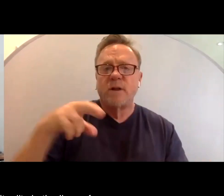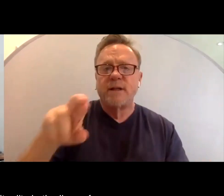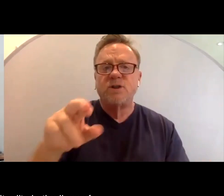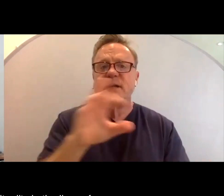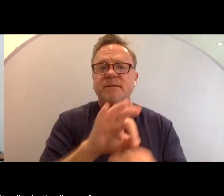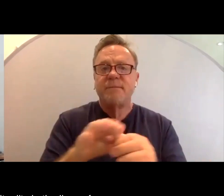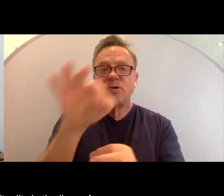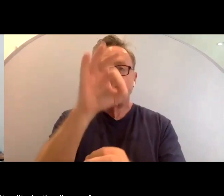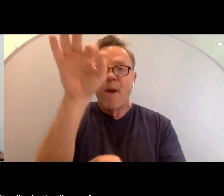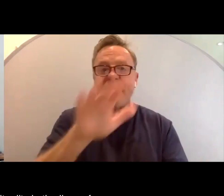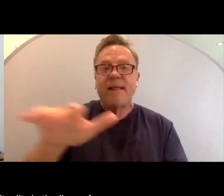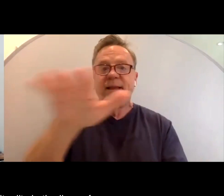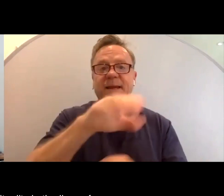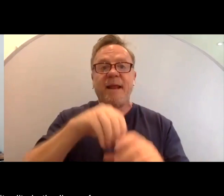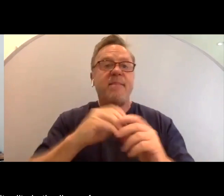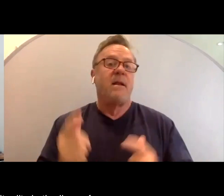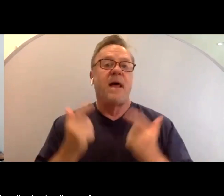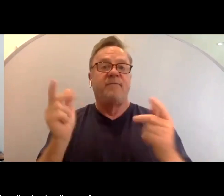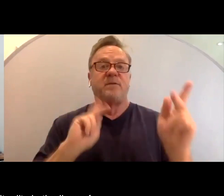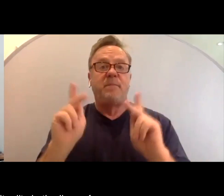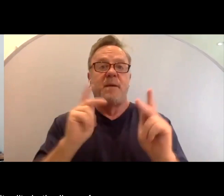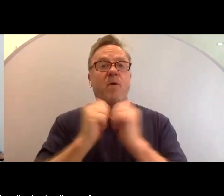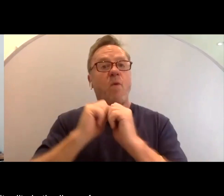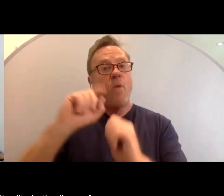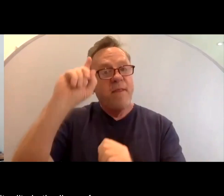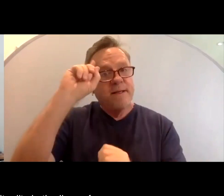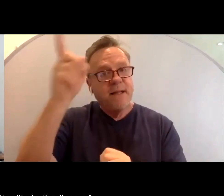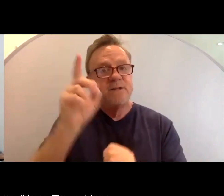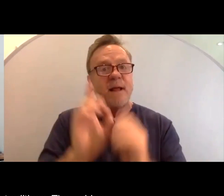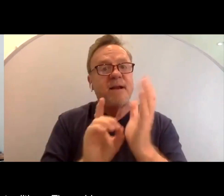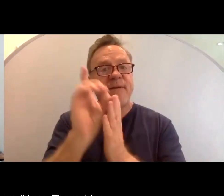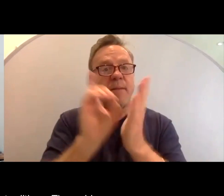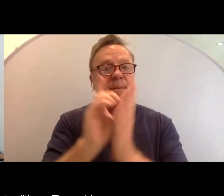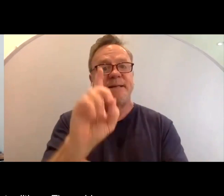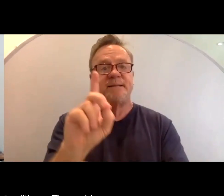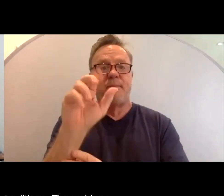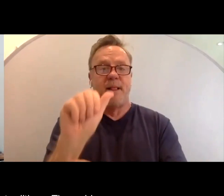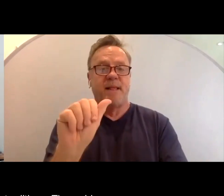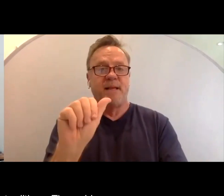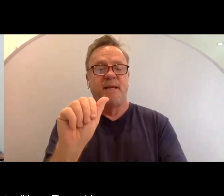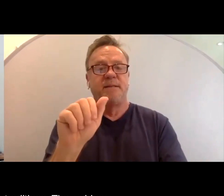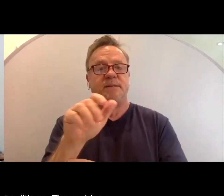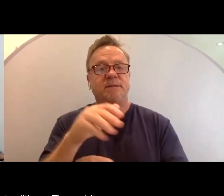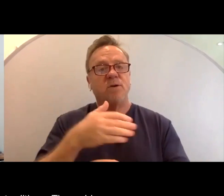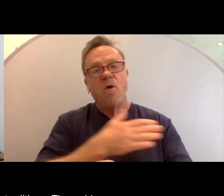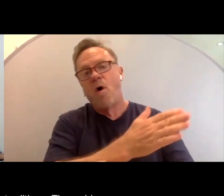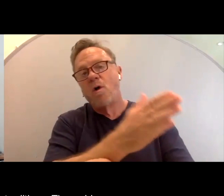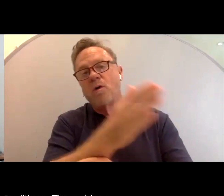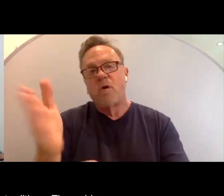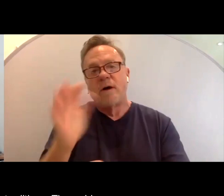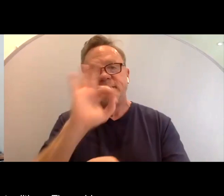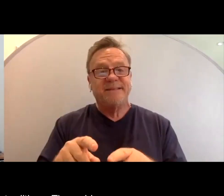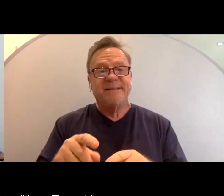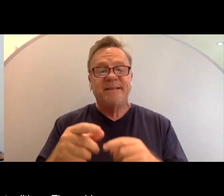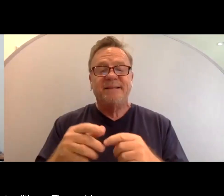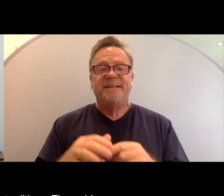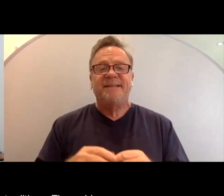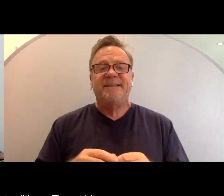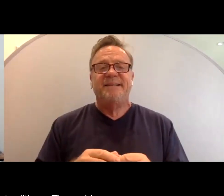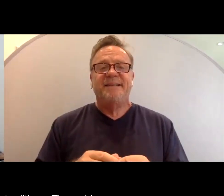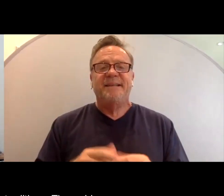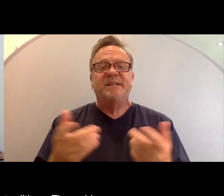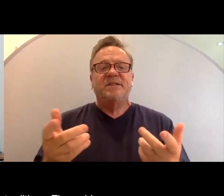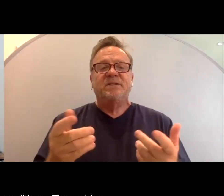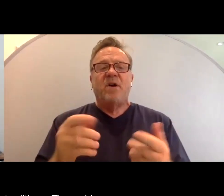spirituality in the lives of people with intellectual and developmental disabilities across faith traditions. The